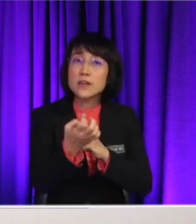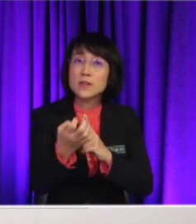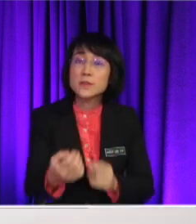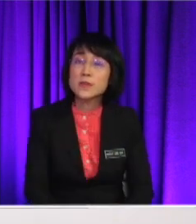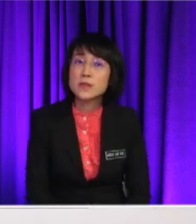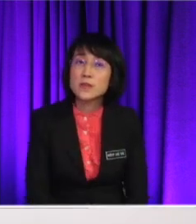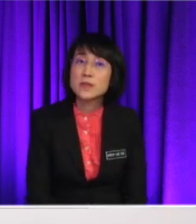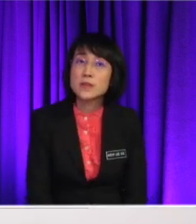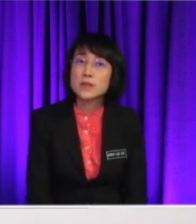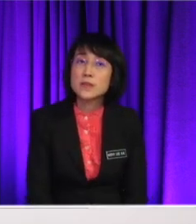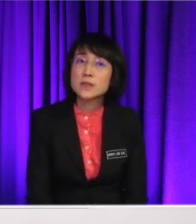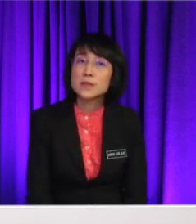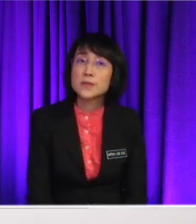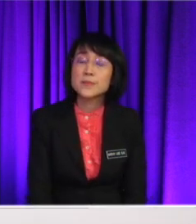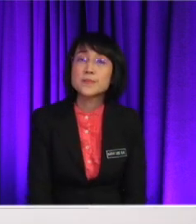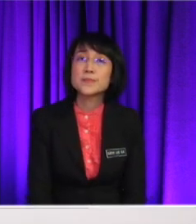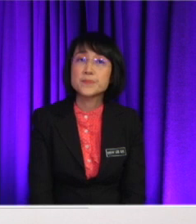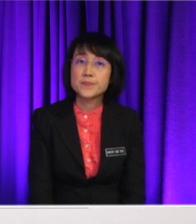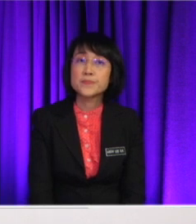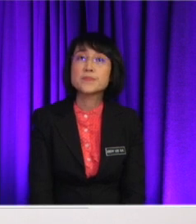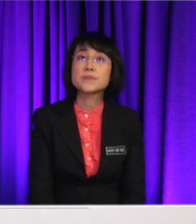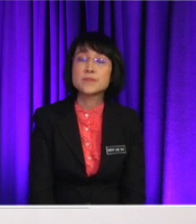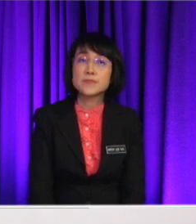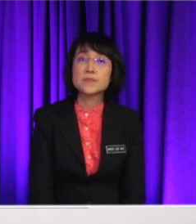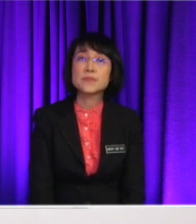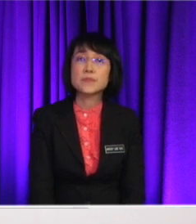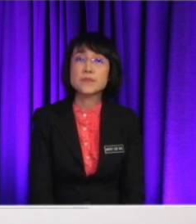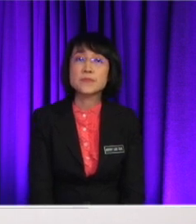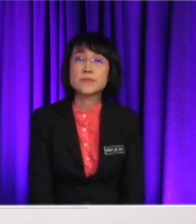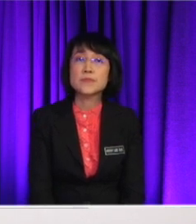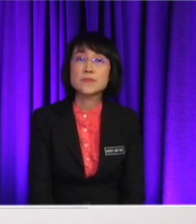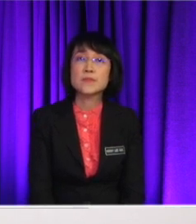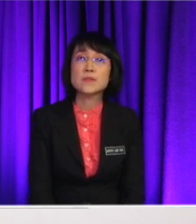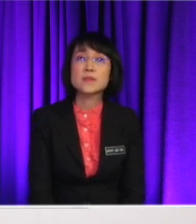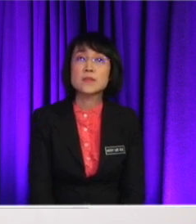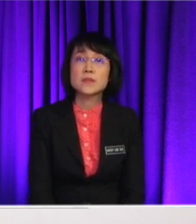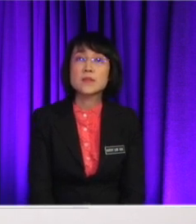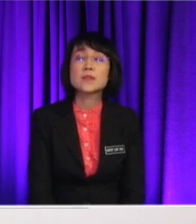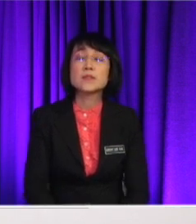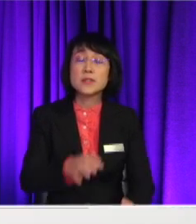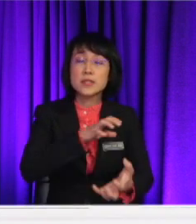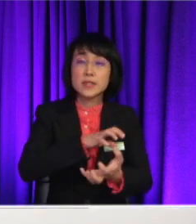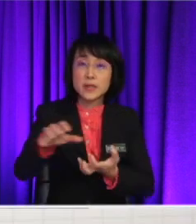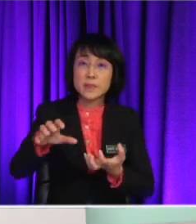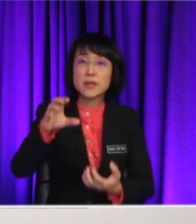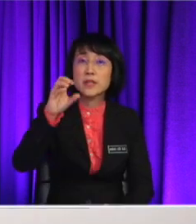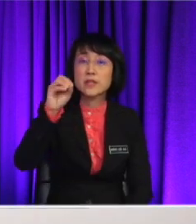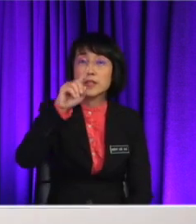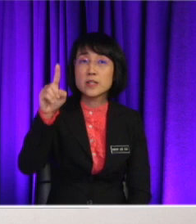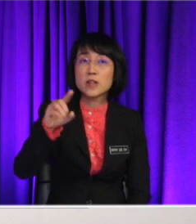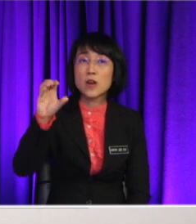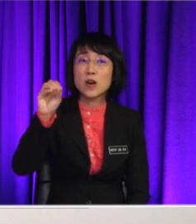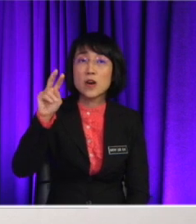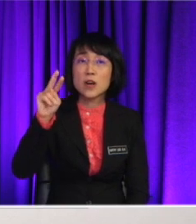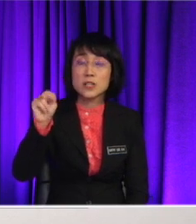of gas from an air conditioner to the atmosphere will damage the ozone layer and cause global warming.